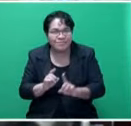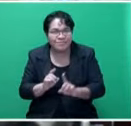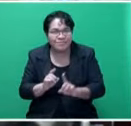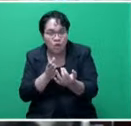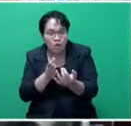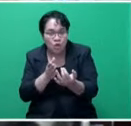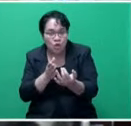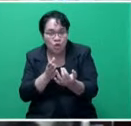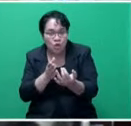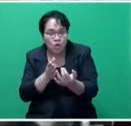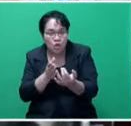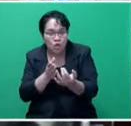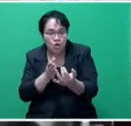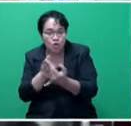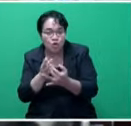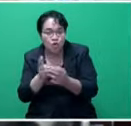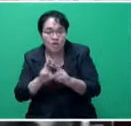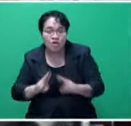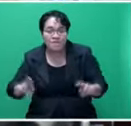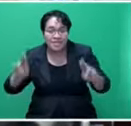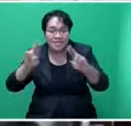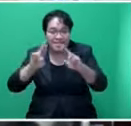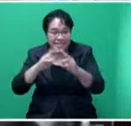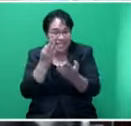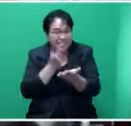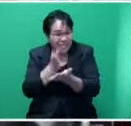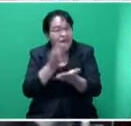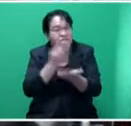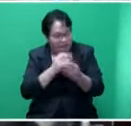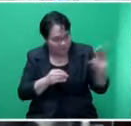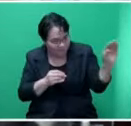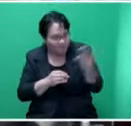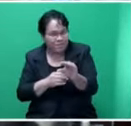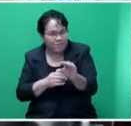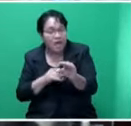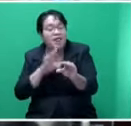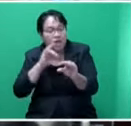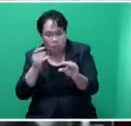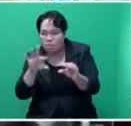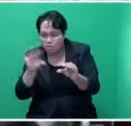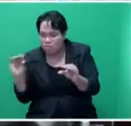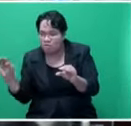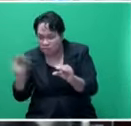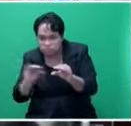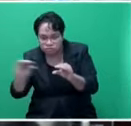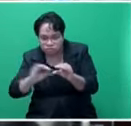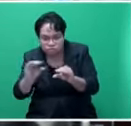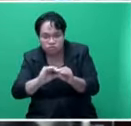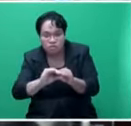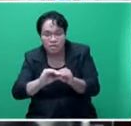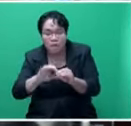through the universal service funds. They'll provide some funding the cost the capital cost for them